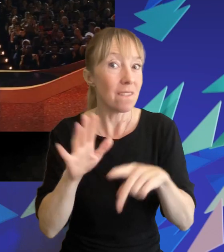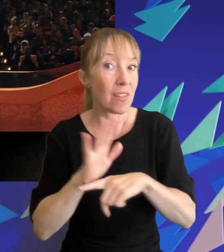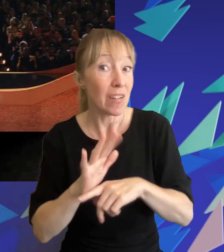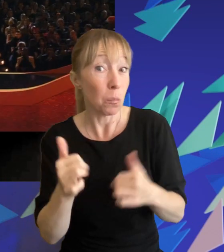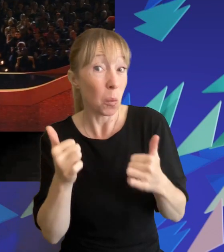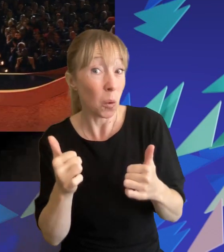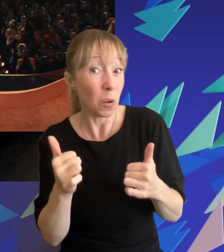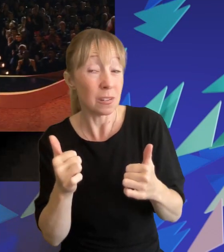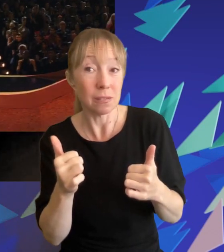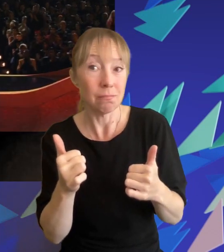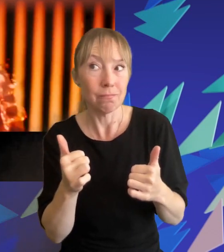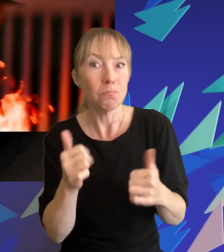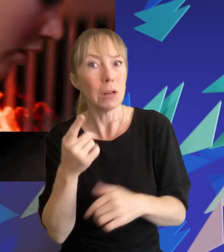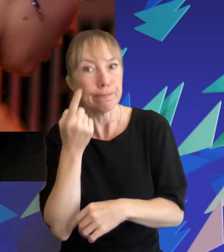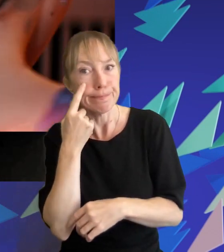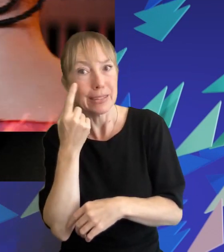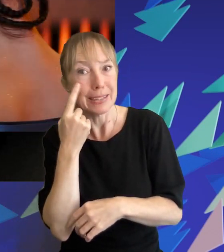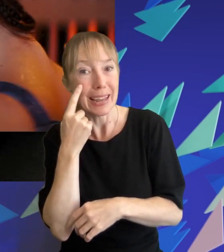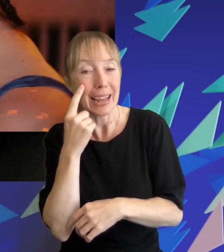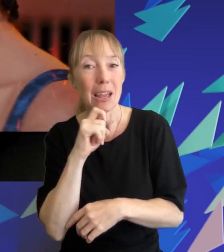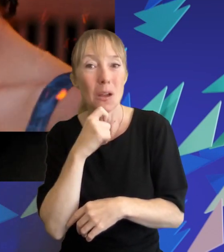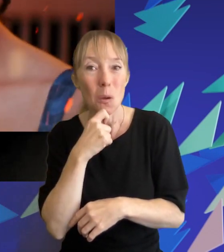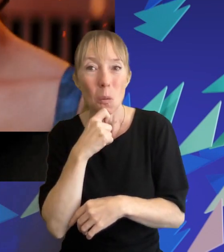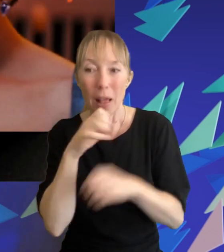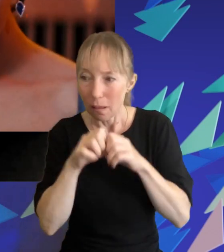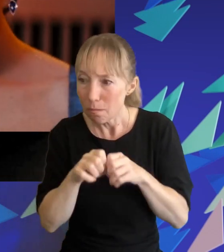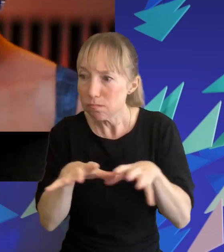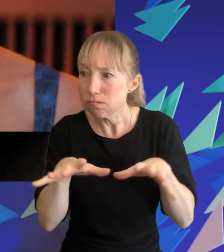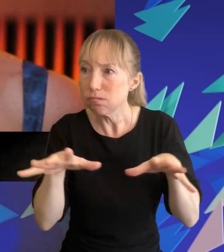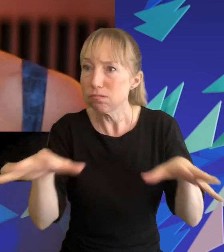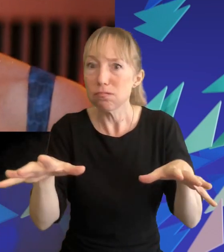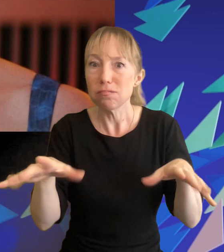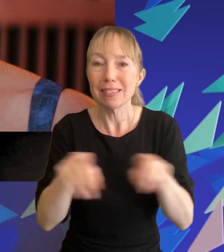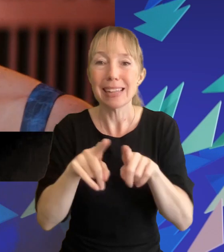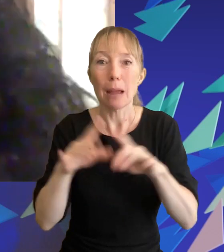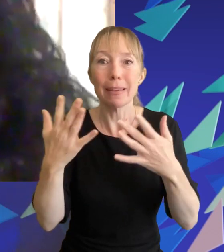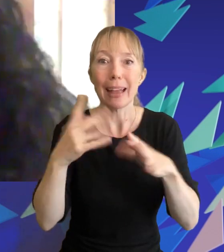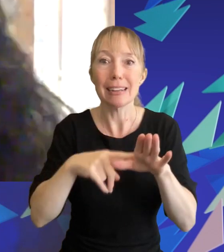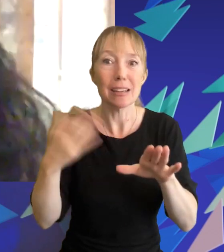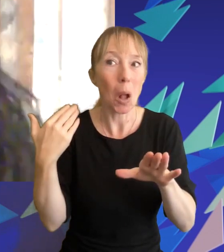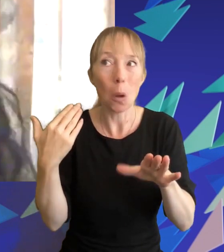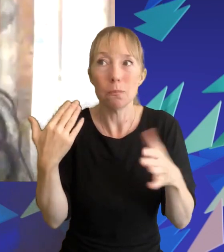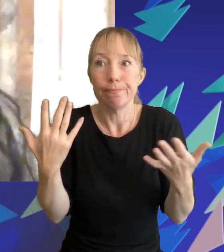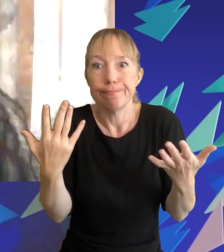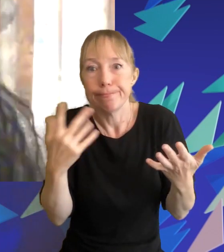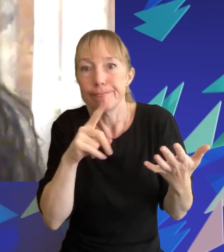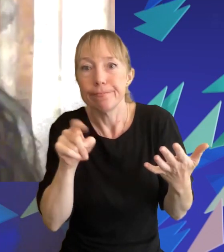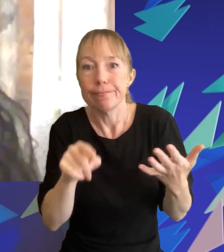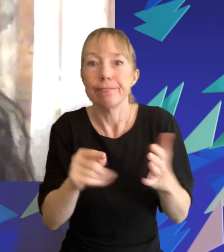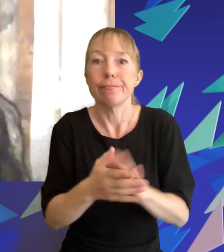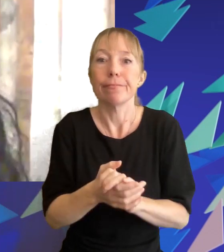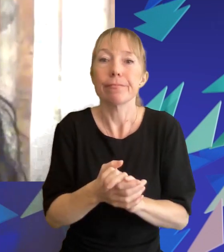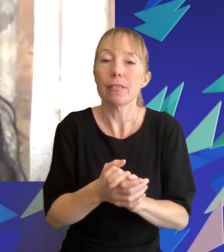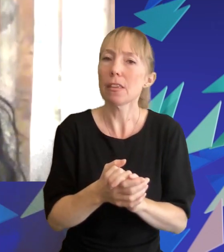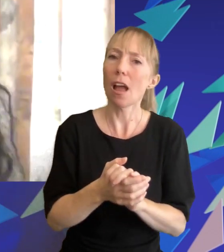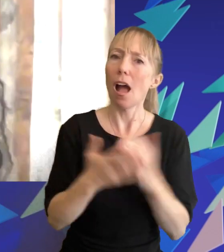to see and will it cause a spark like the predecessors did over a decade ago honestly i don't know